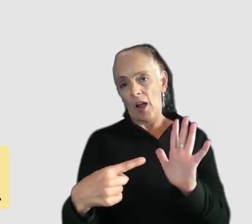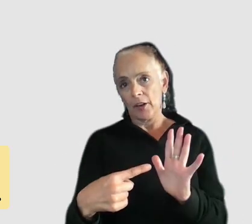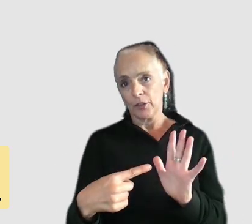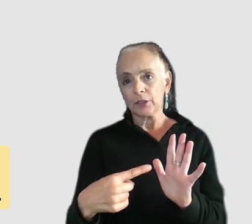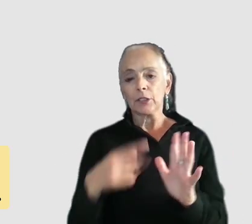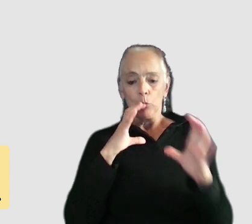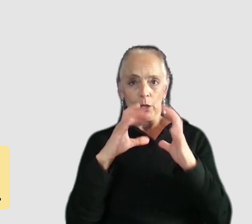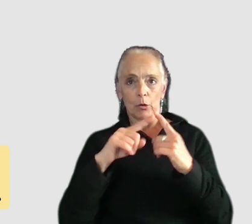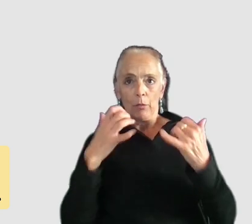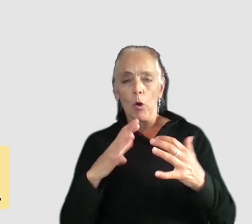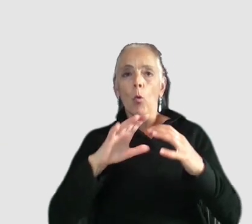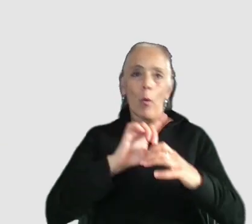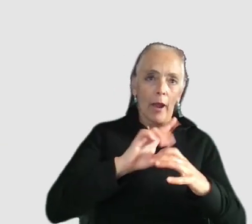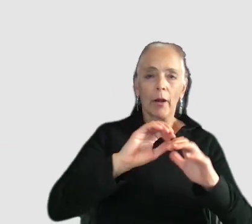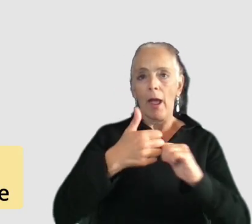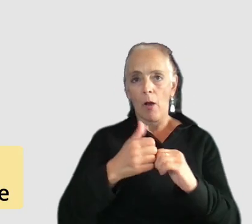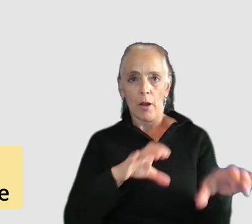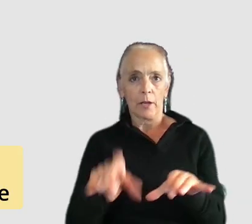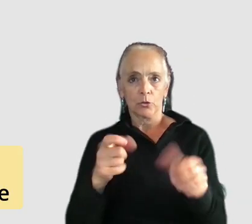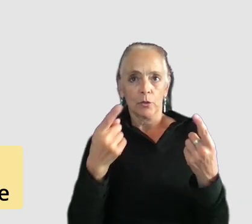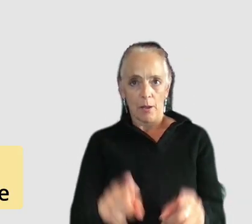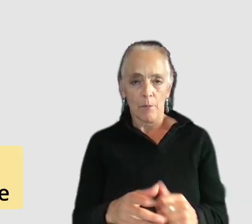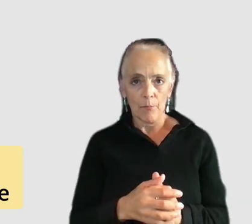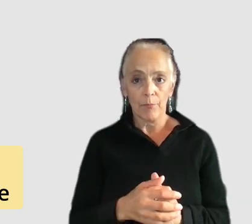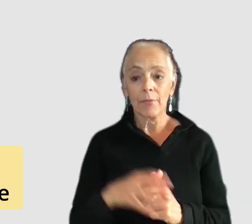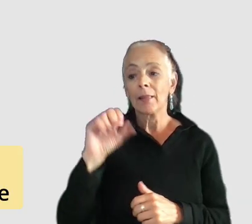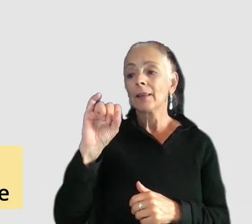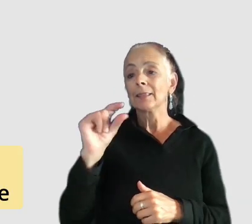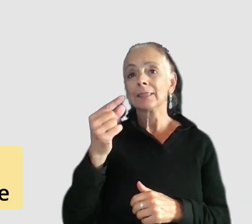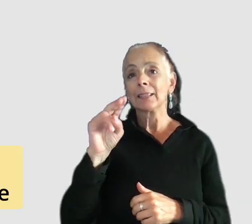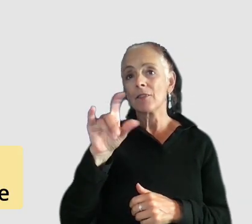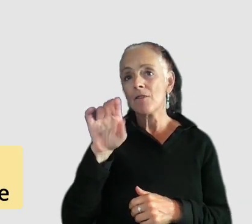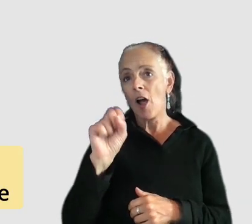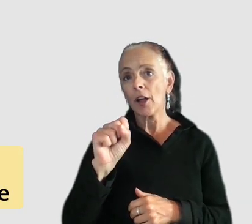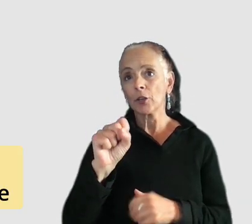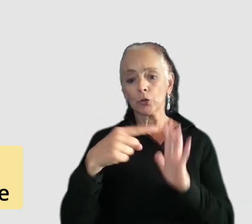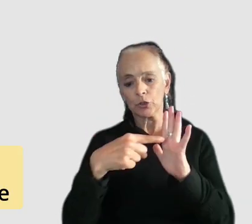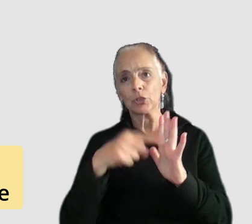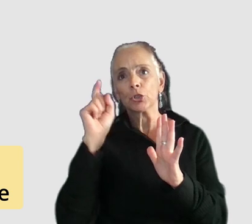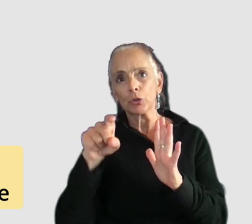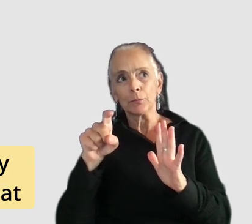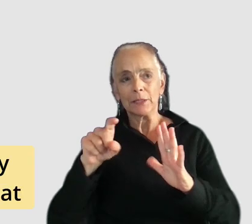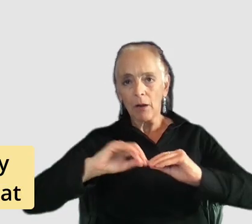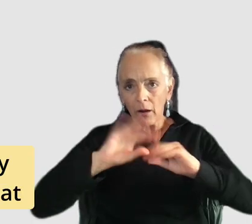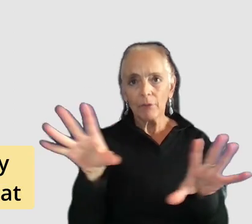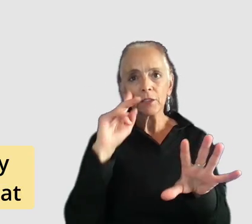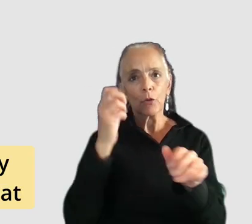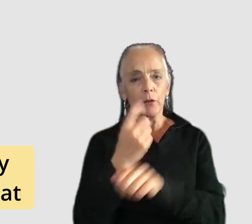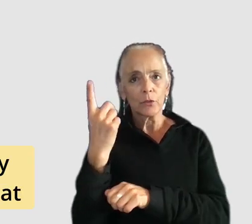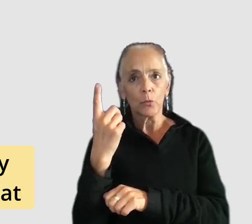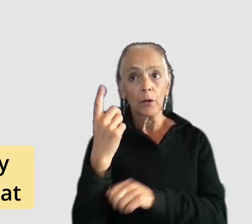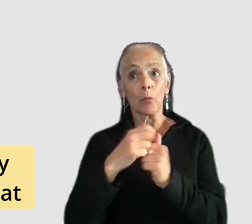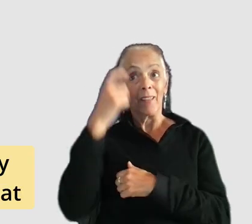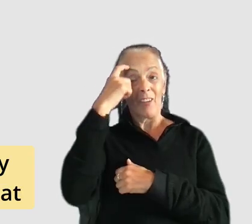or how an action should take place and signifiers should be perceivable and that means perceivable to everybody and in the case of cognitive